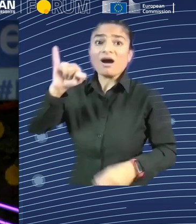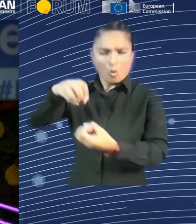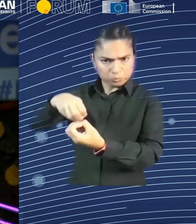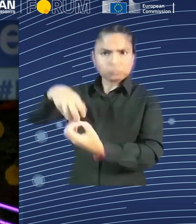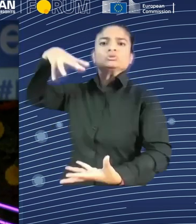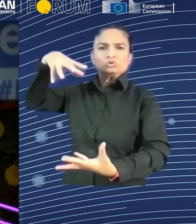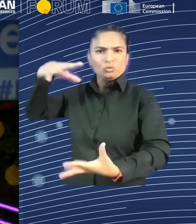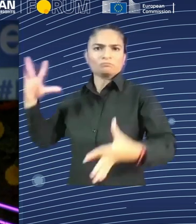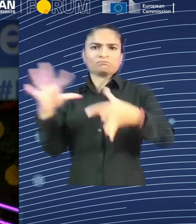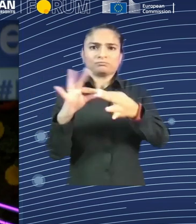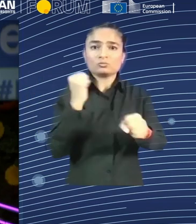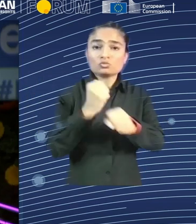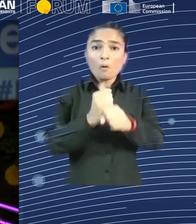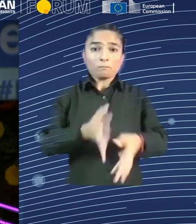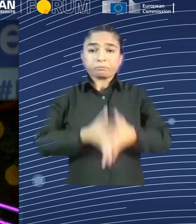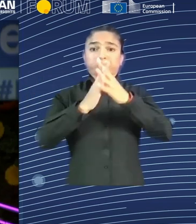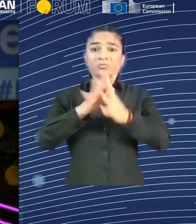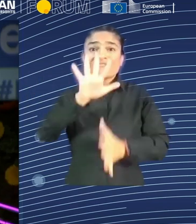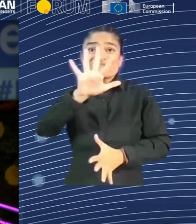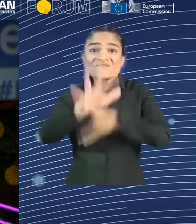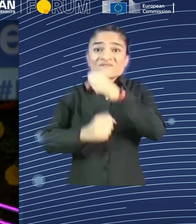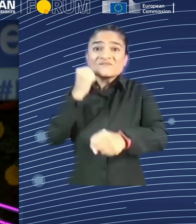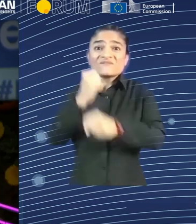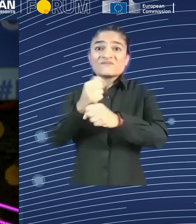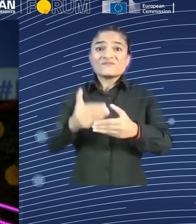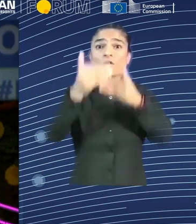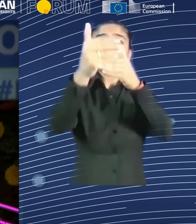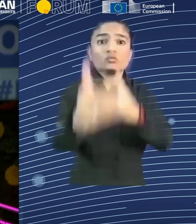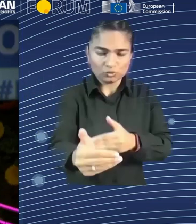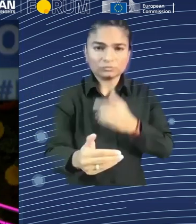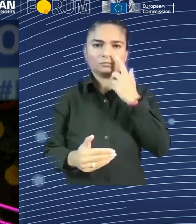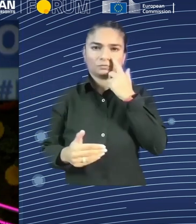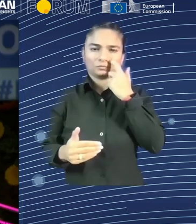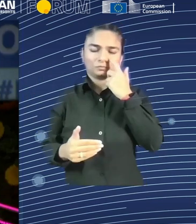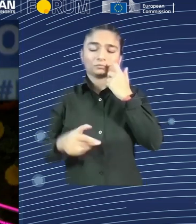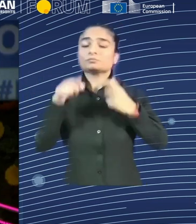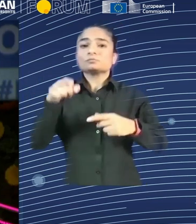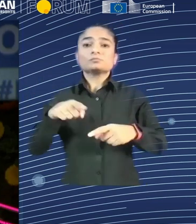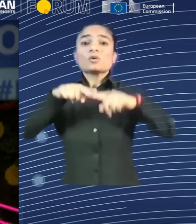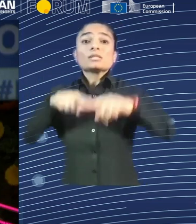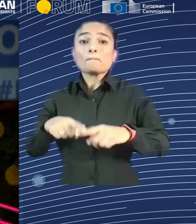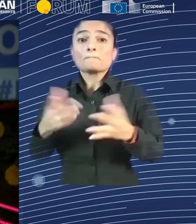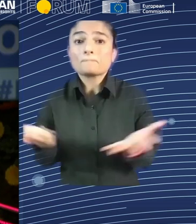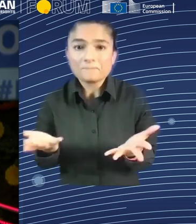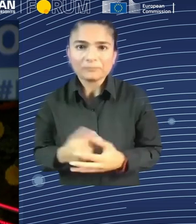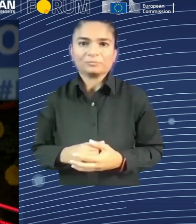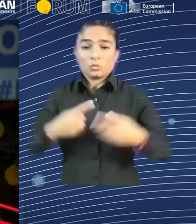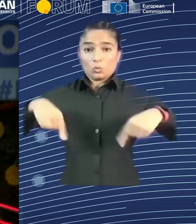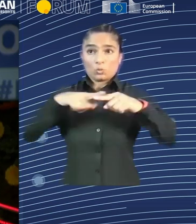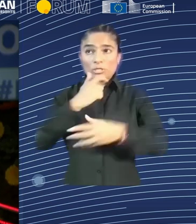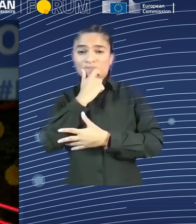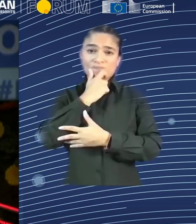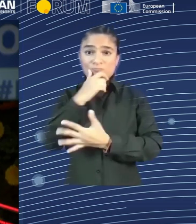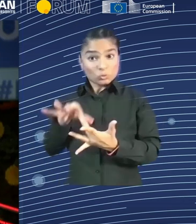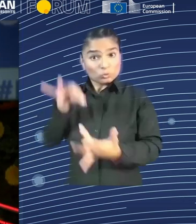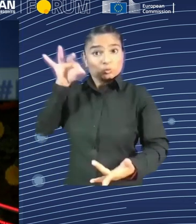need for that, and that's a very important segment that was discussed today by young entrepreneurs, we need for that the young generation to